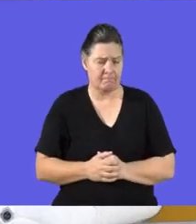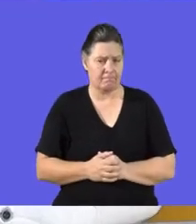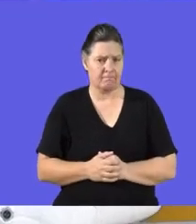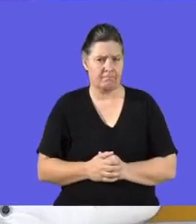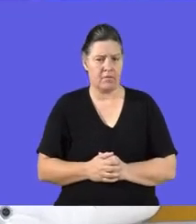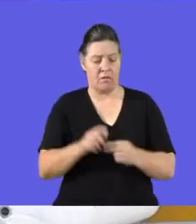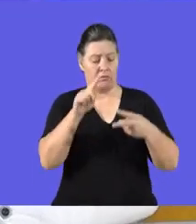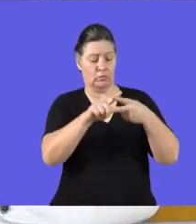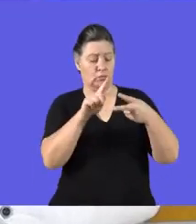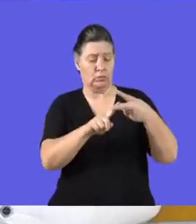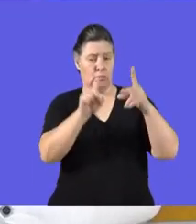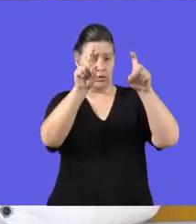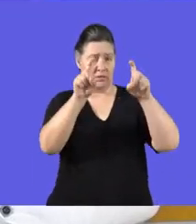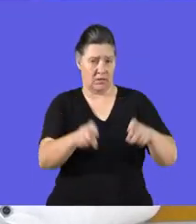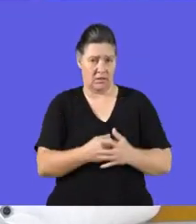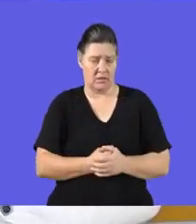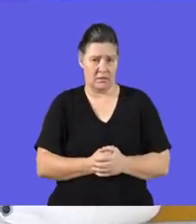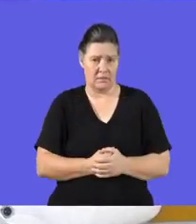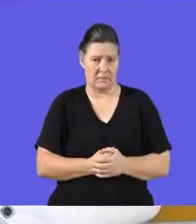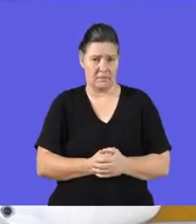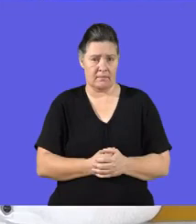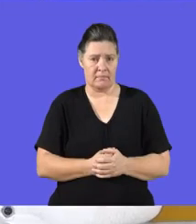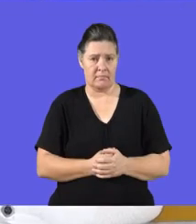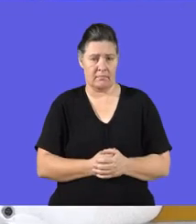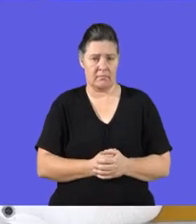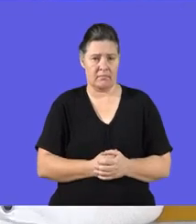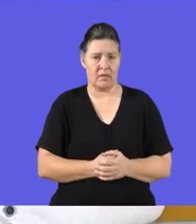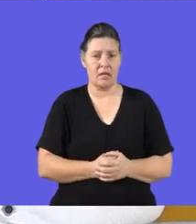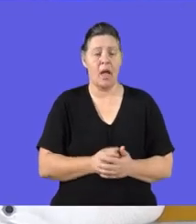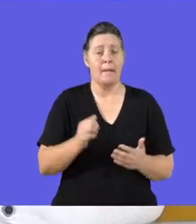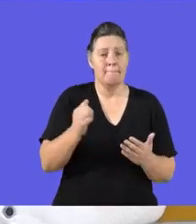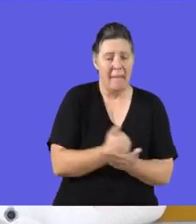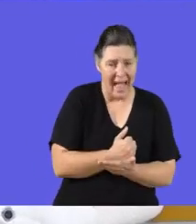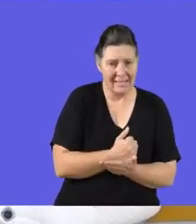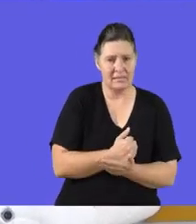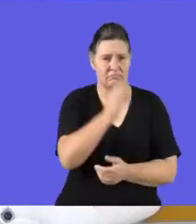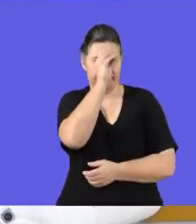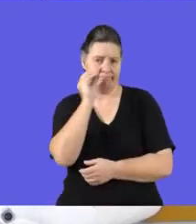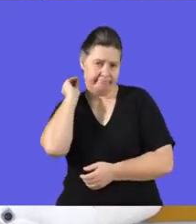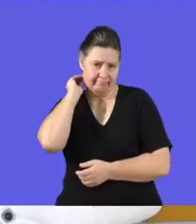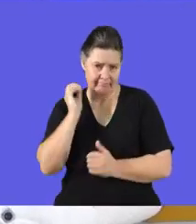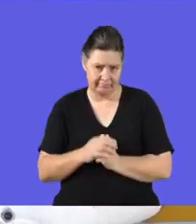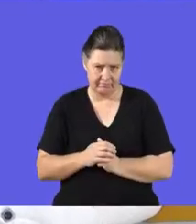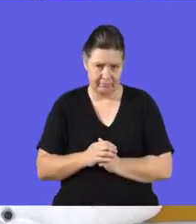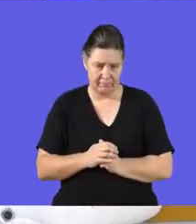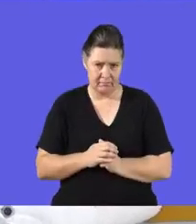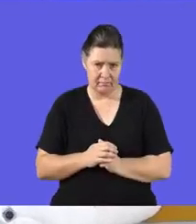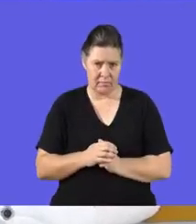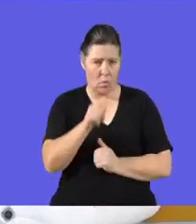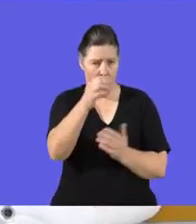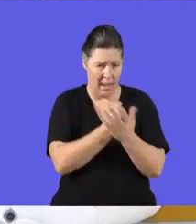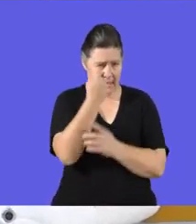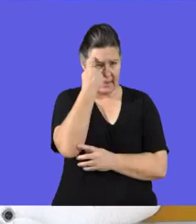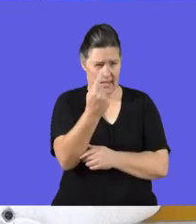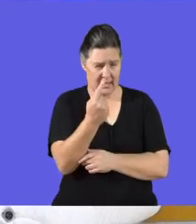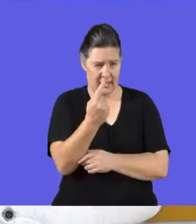So I'm going to talk about two principles, business principles that must be considered, okay? I'm going to give you a